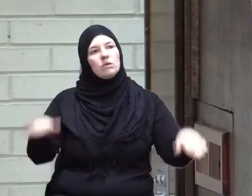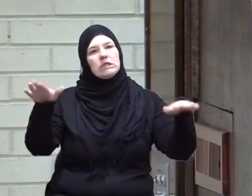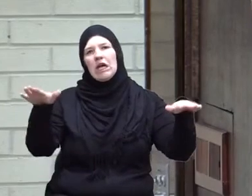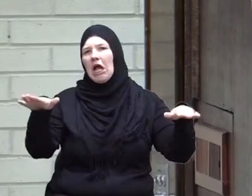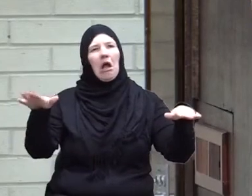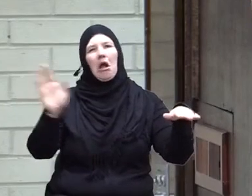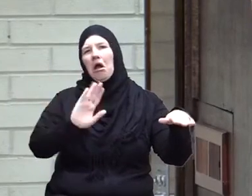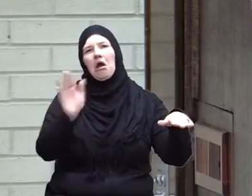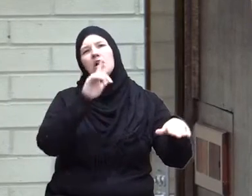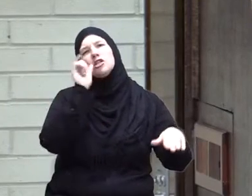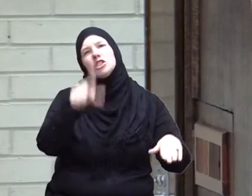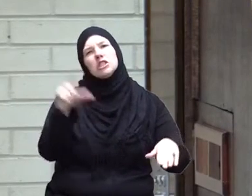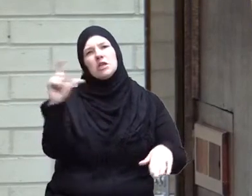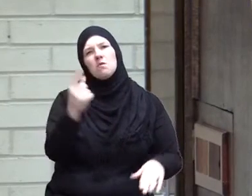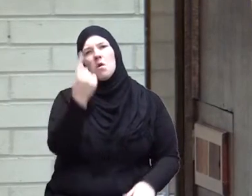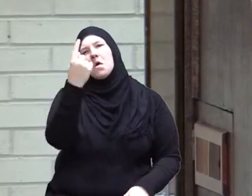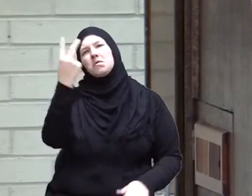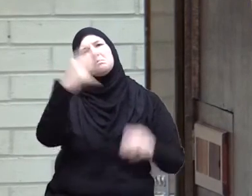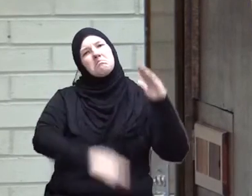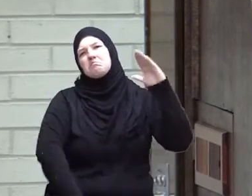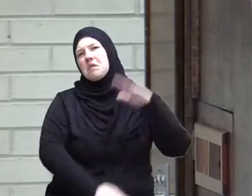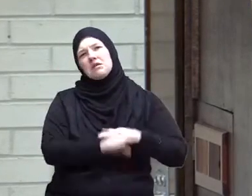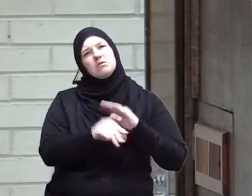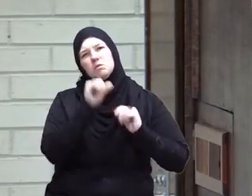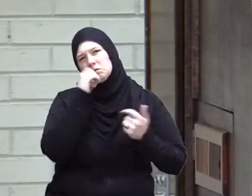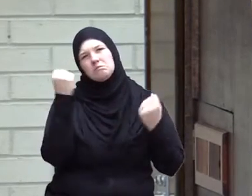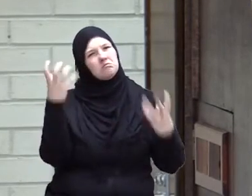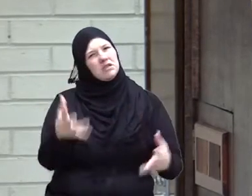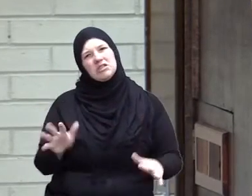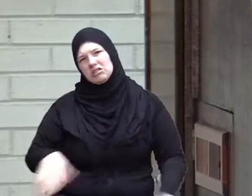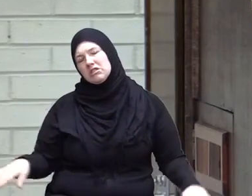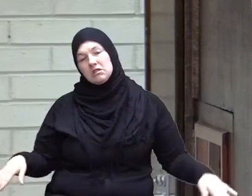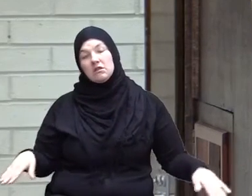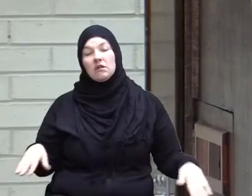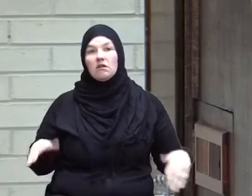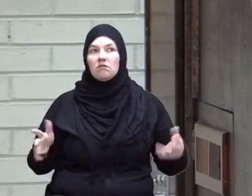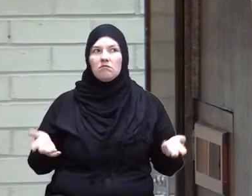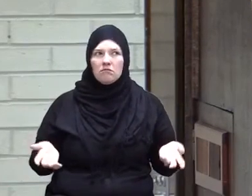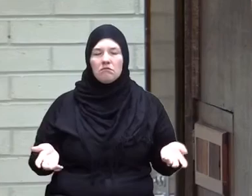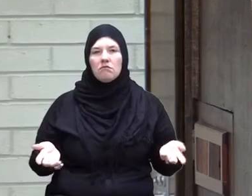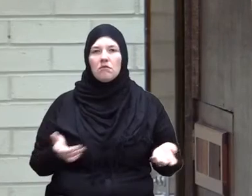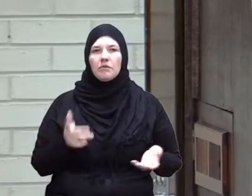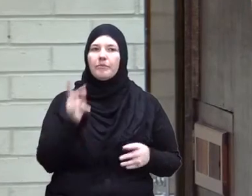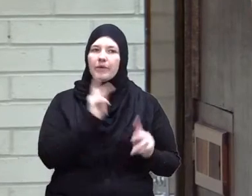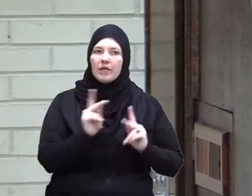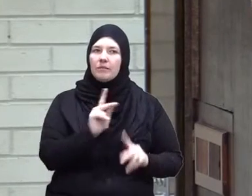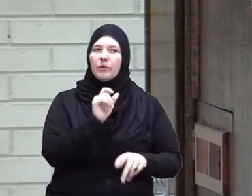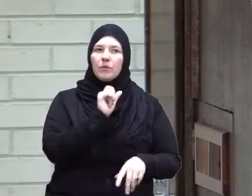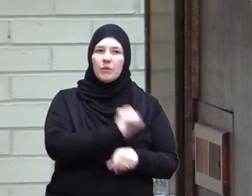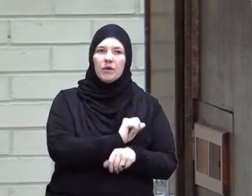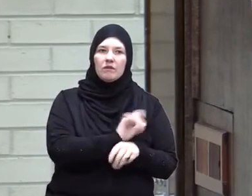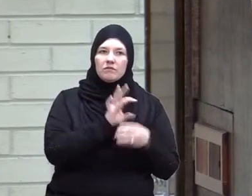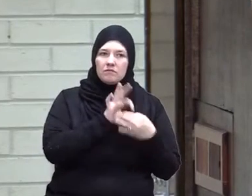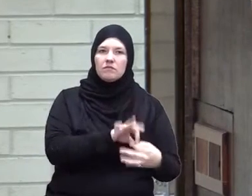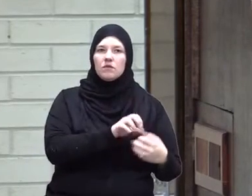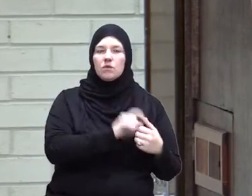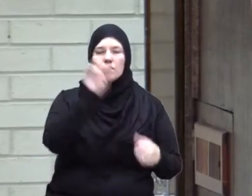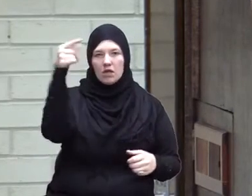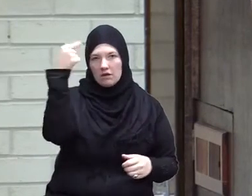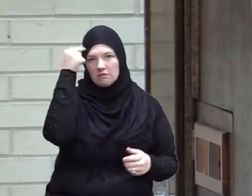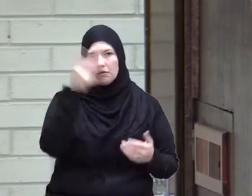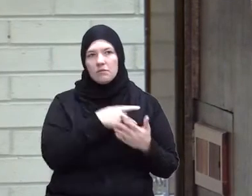Islamic only get one or two those who are working according to government programs